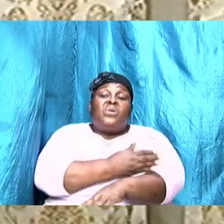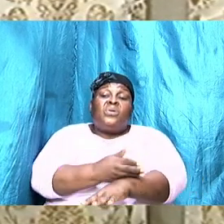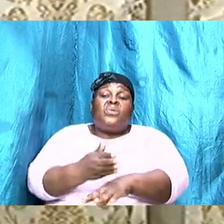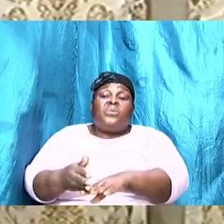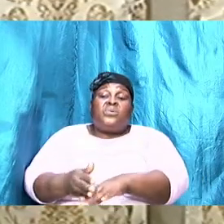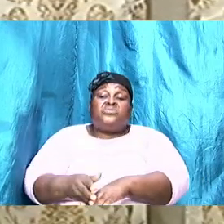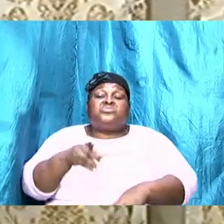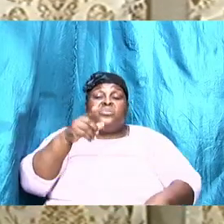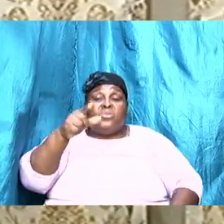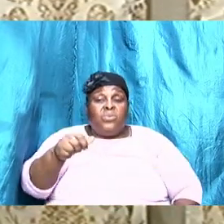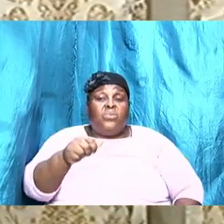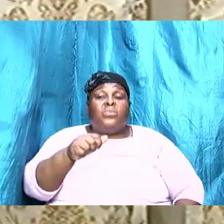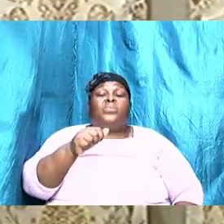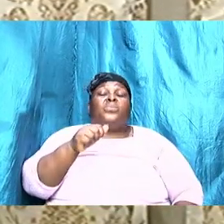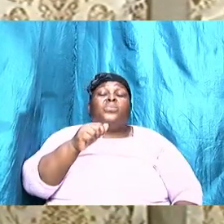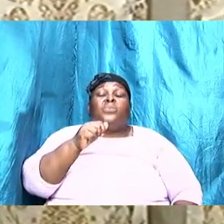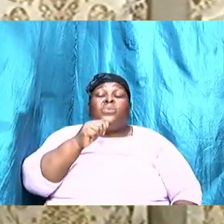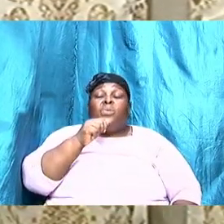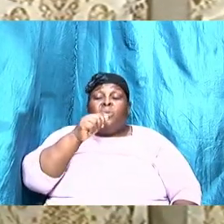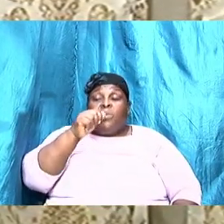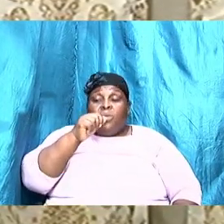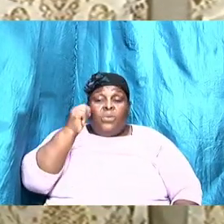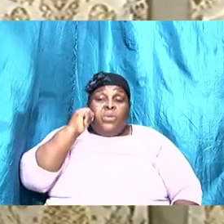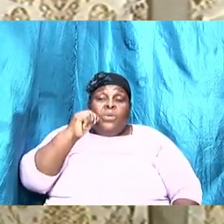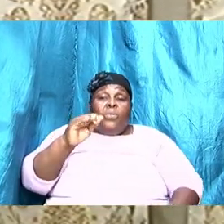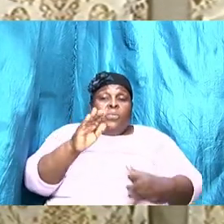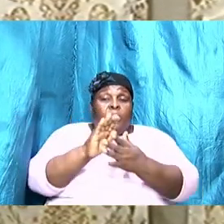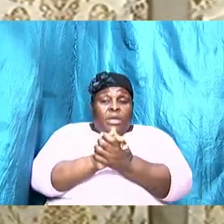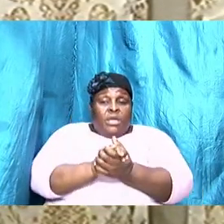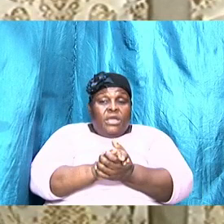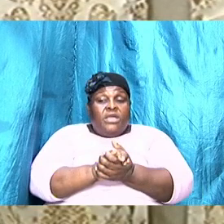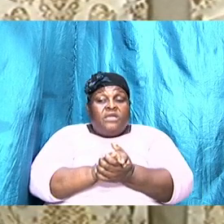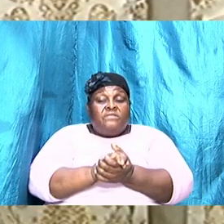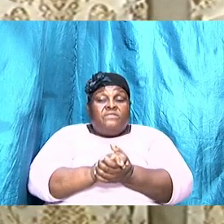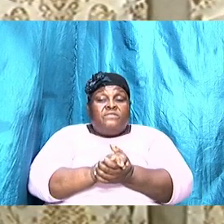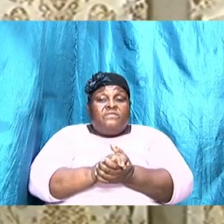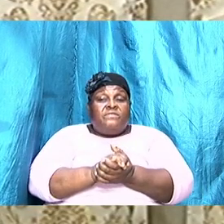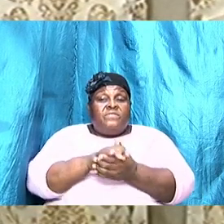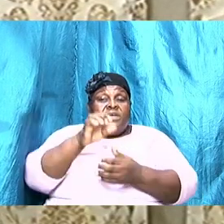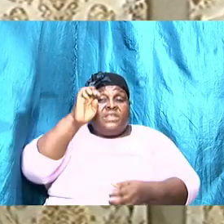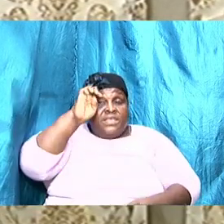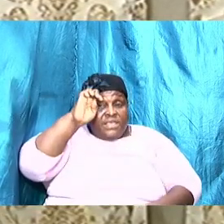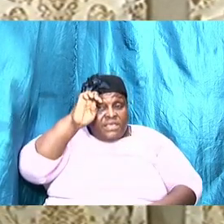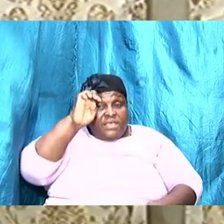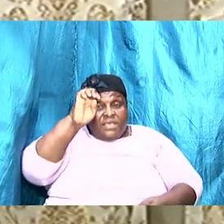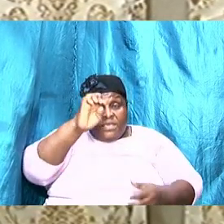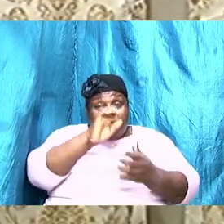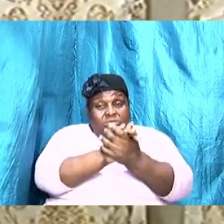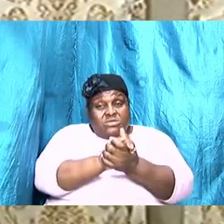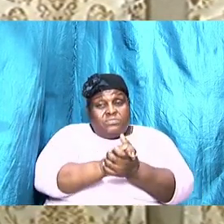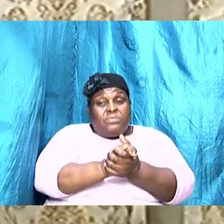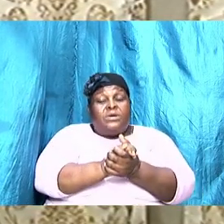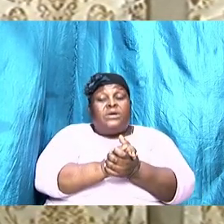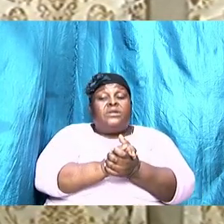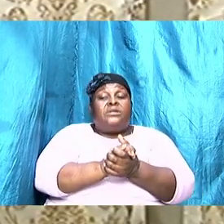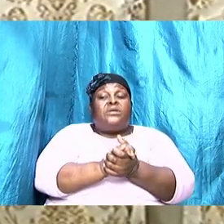you are saying wife that he has committed the unpardonable sin